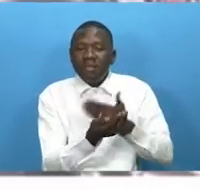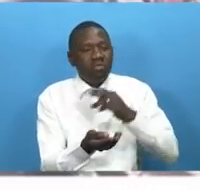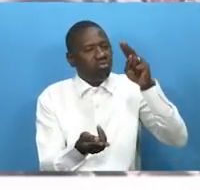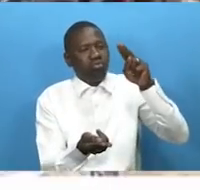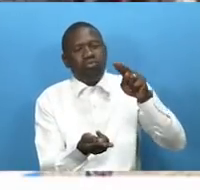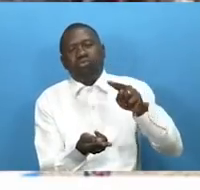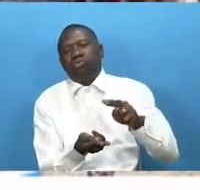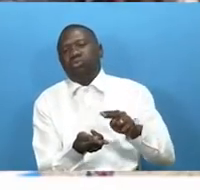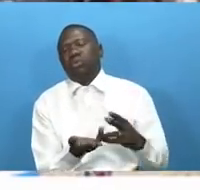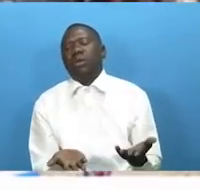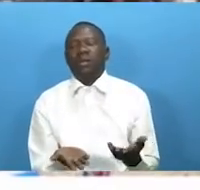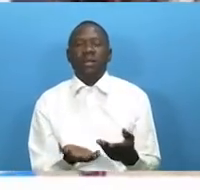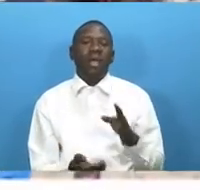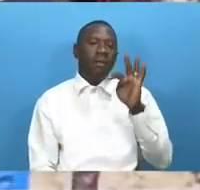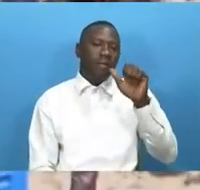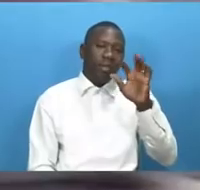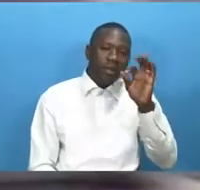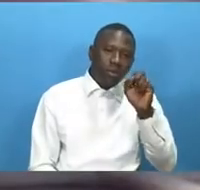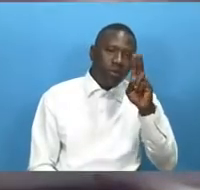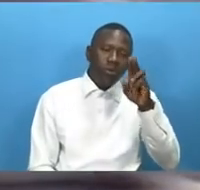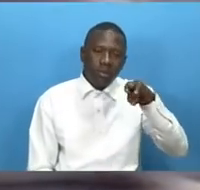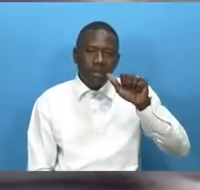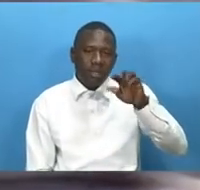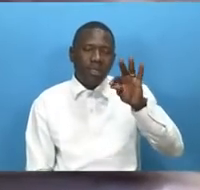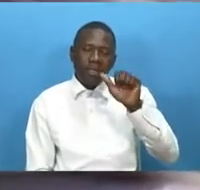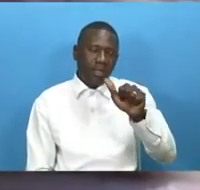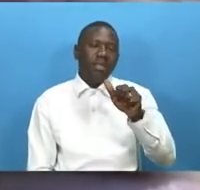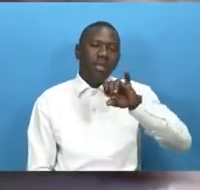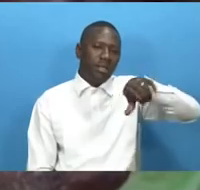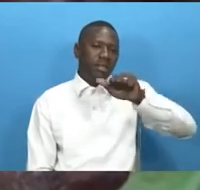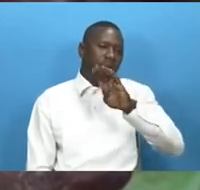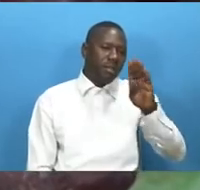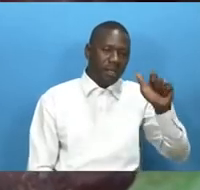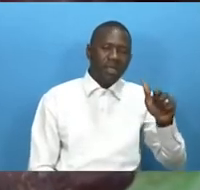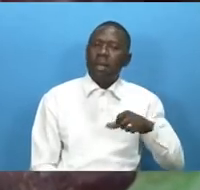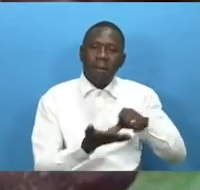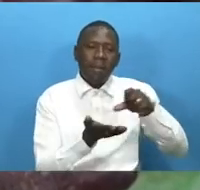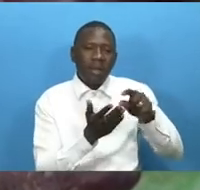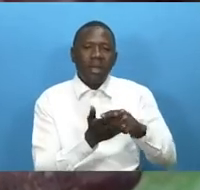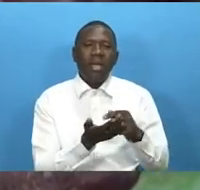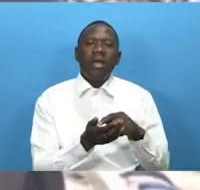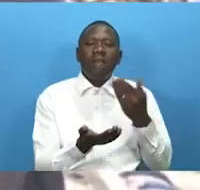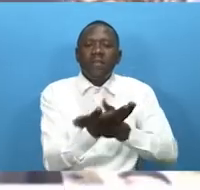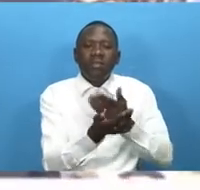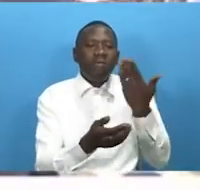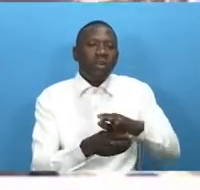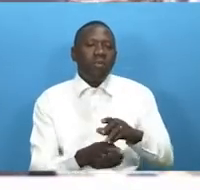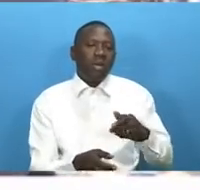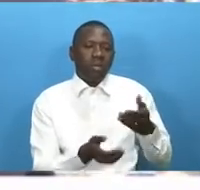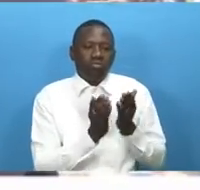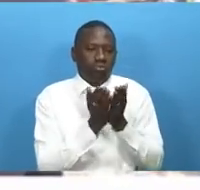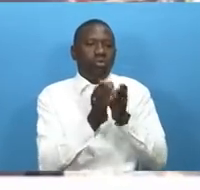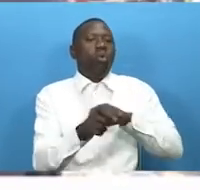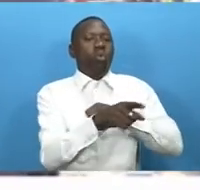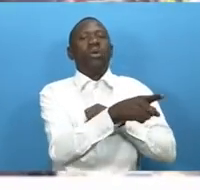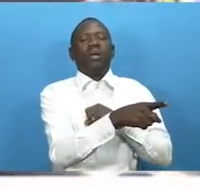vendor said they are buying fish at high prices from the fishermen therefore they have to sell at high prices to make profits a